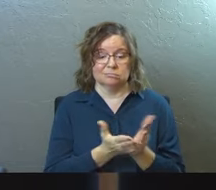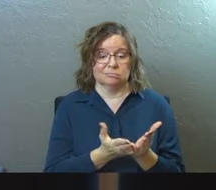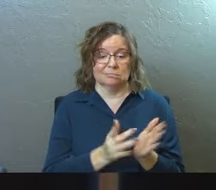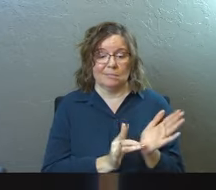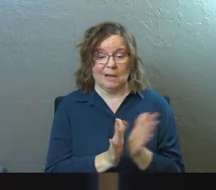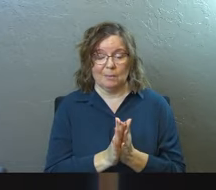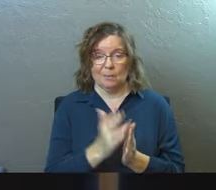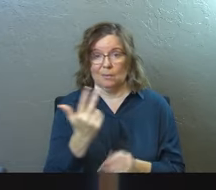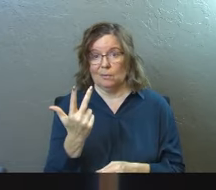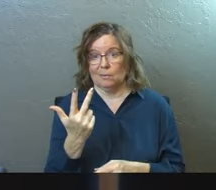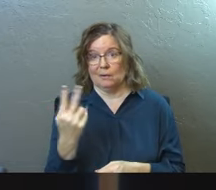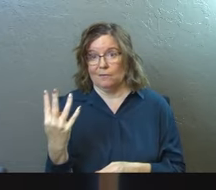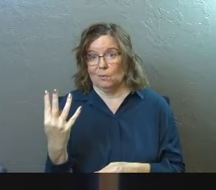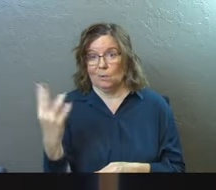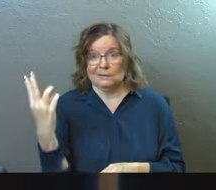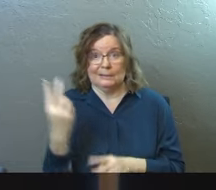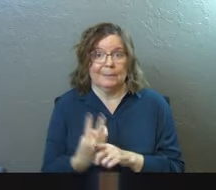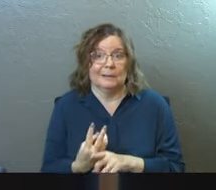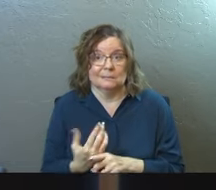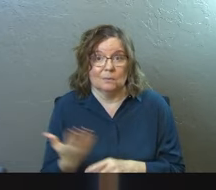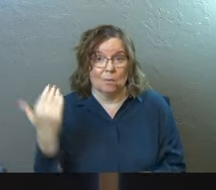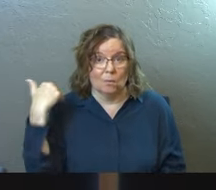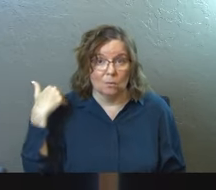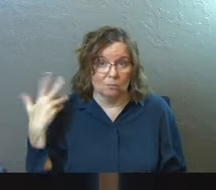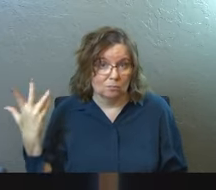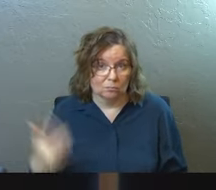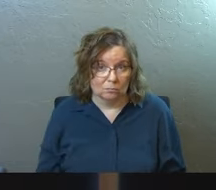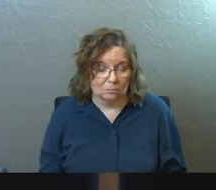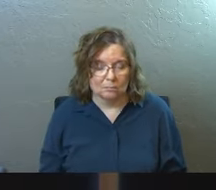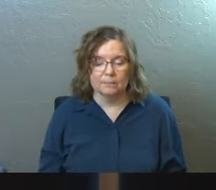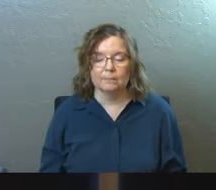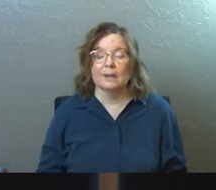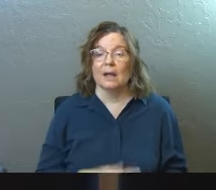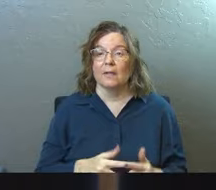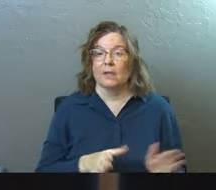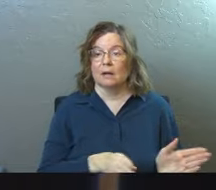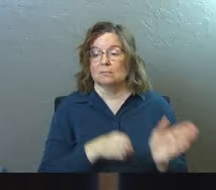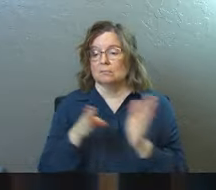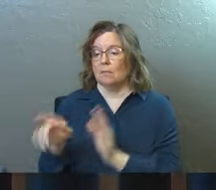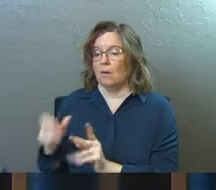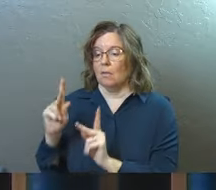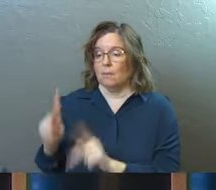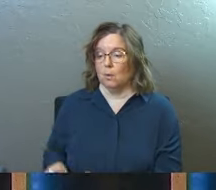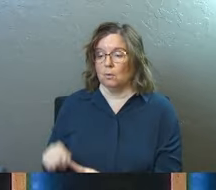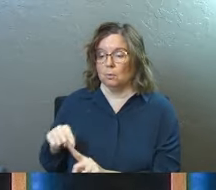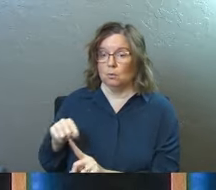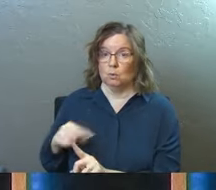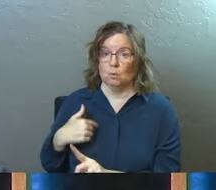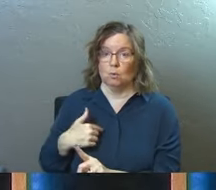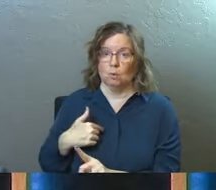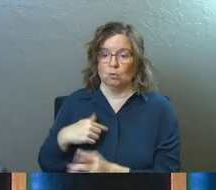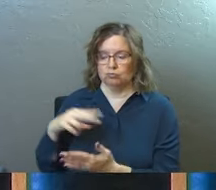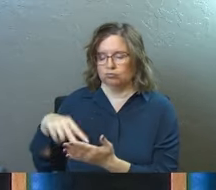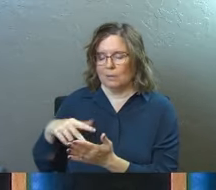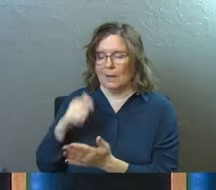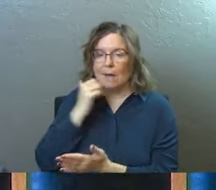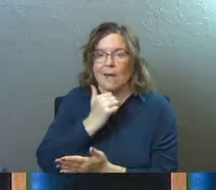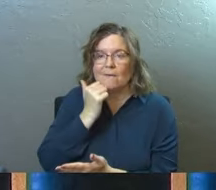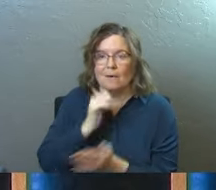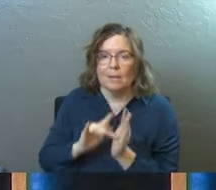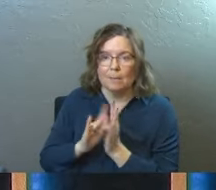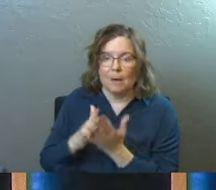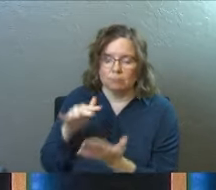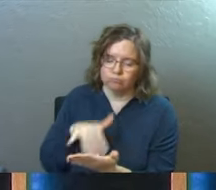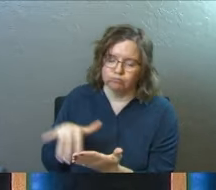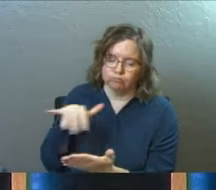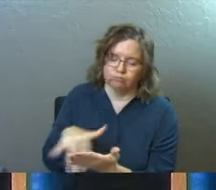three, four, six months ago. And then we got somebody else who you're in the Bible every single day and